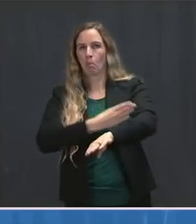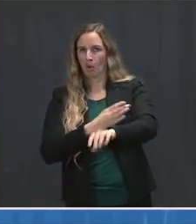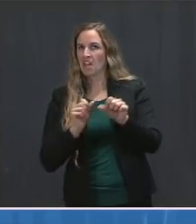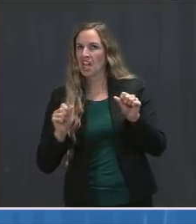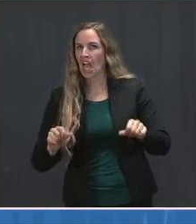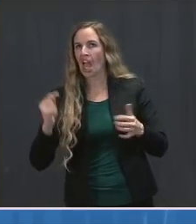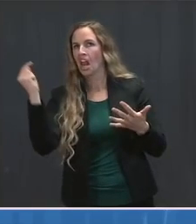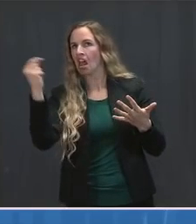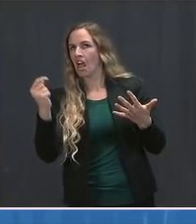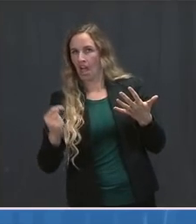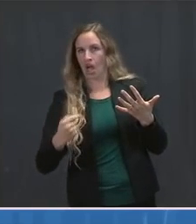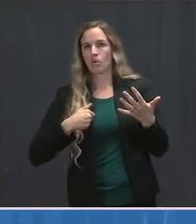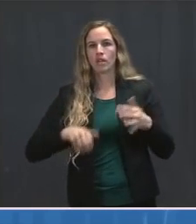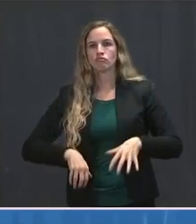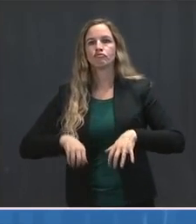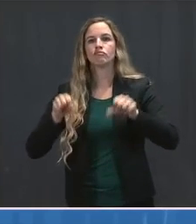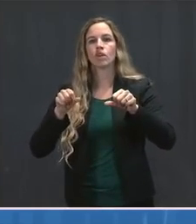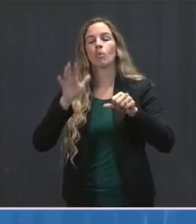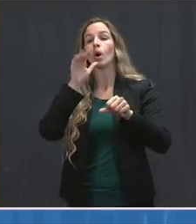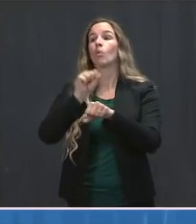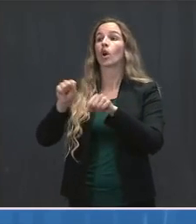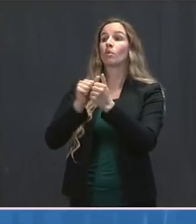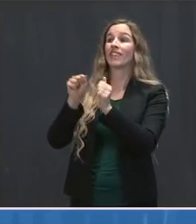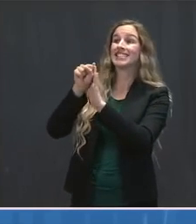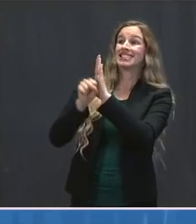and we're going to work with states to find additional ones.